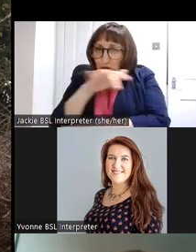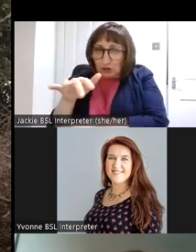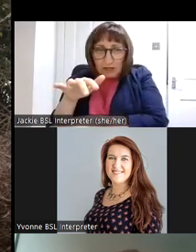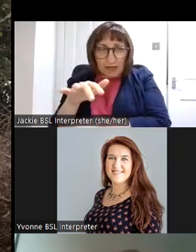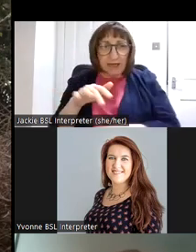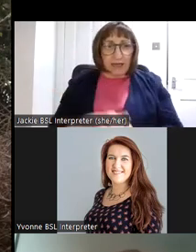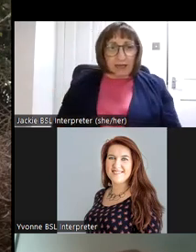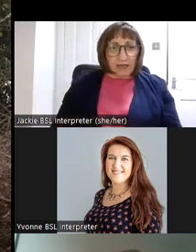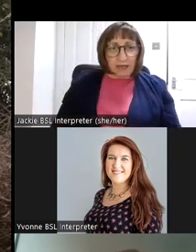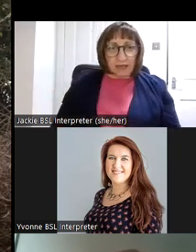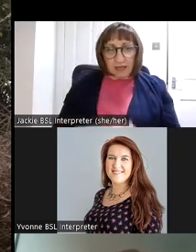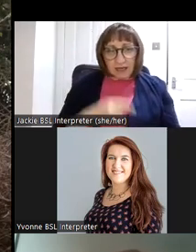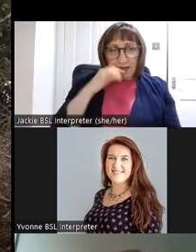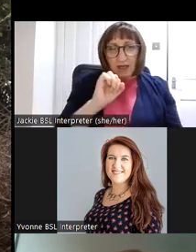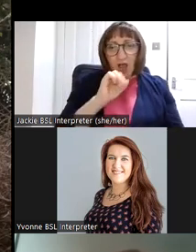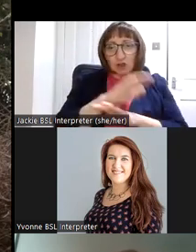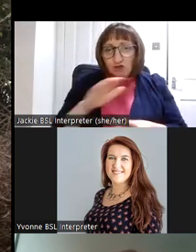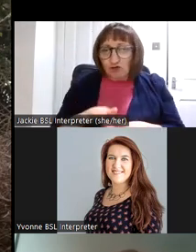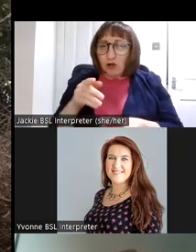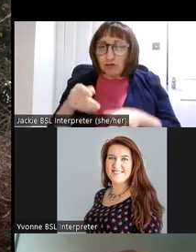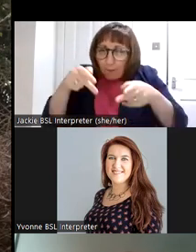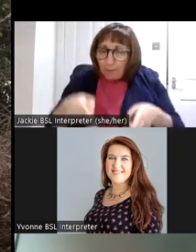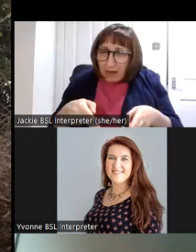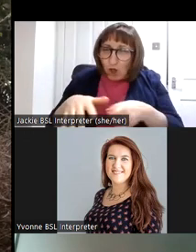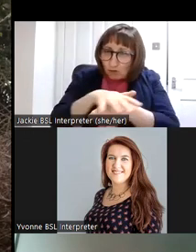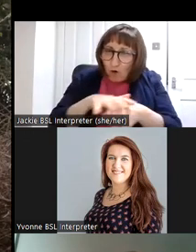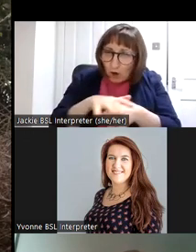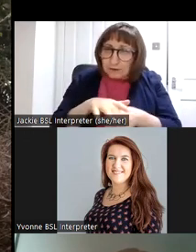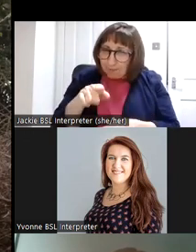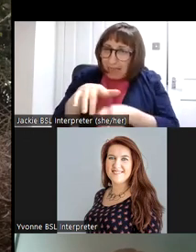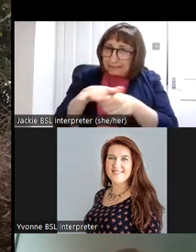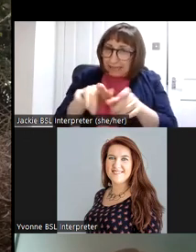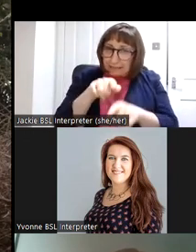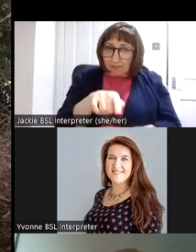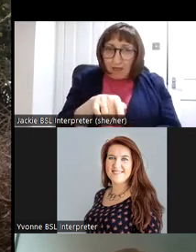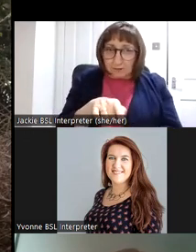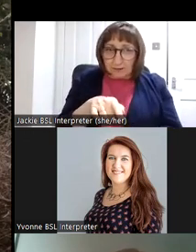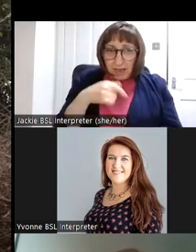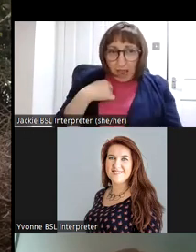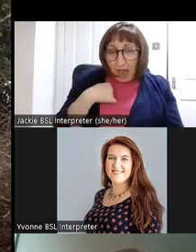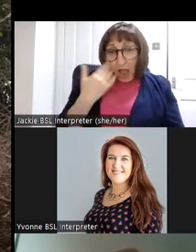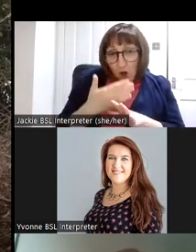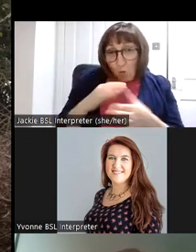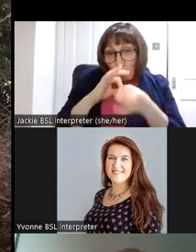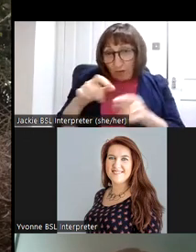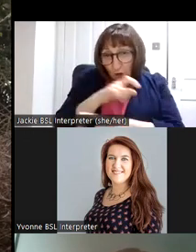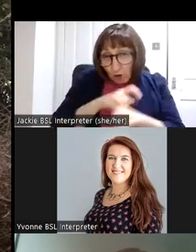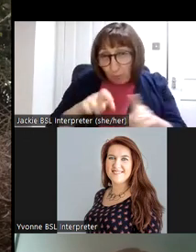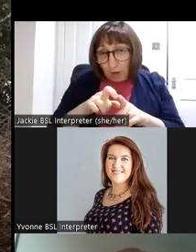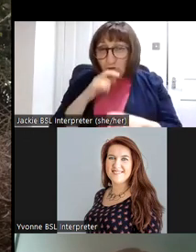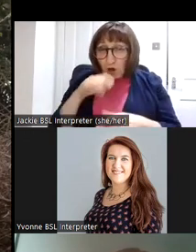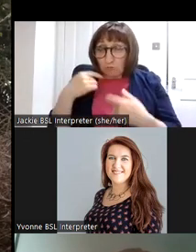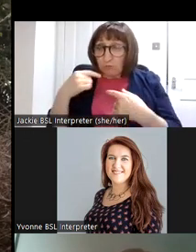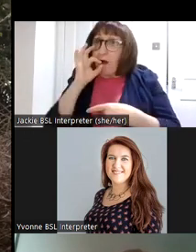me or children's burial grounds are one of one such site and i can work with communities and getting relevant